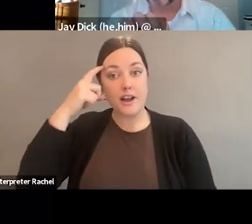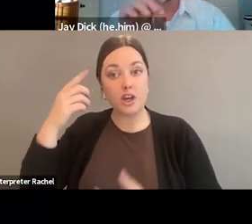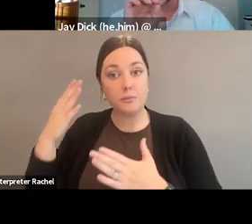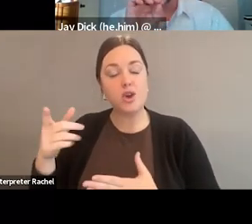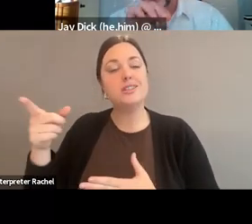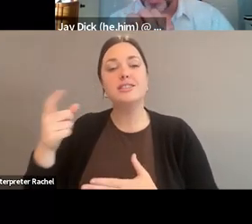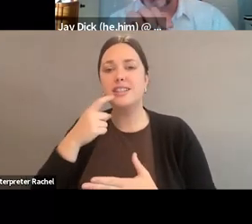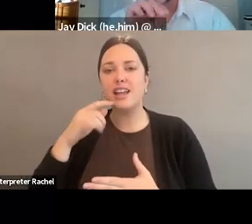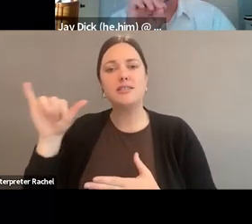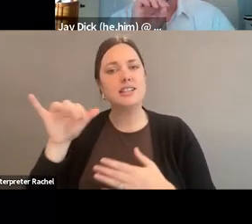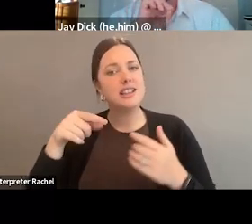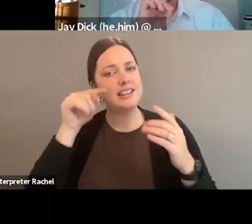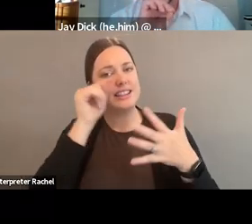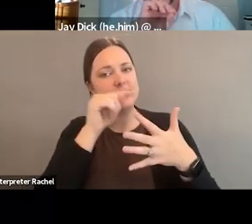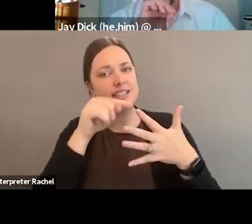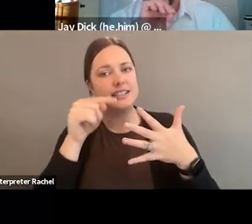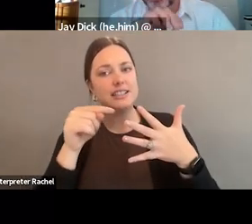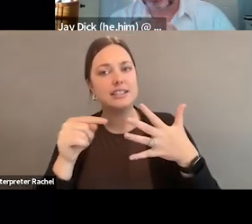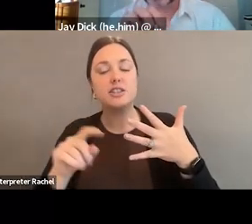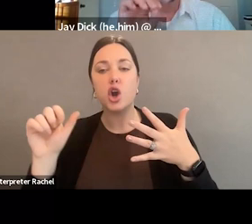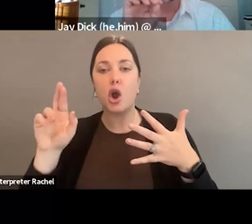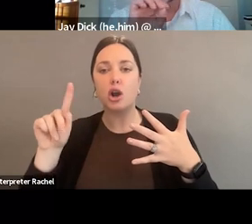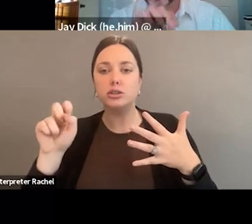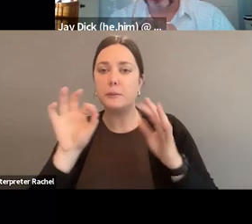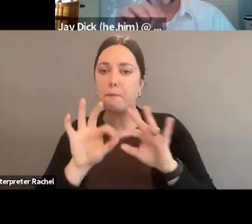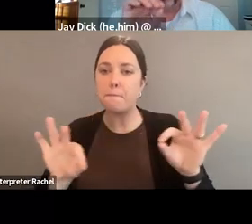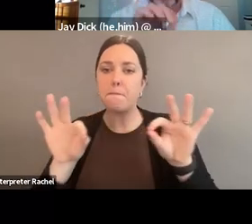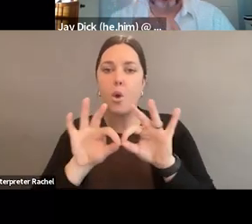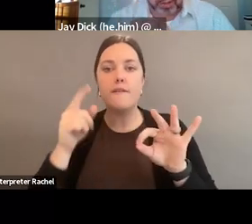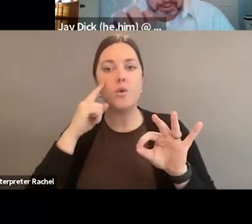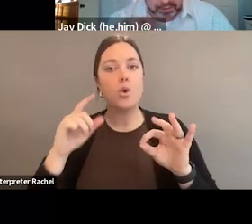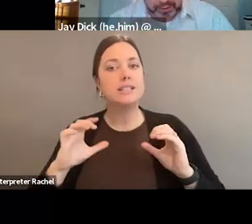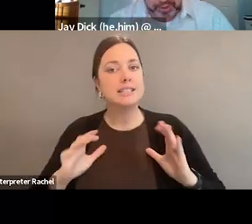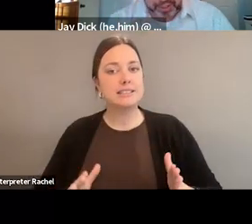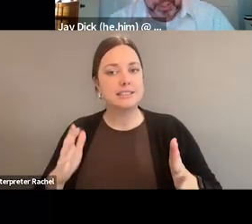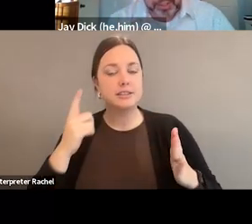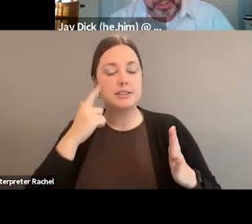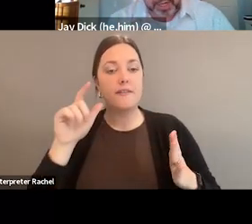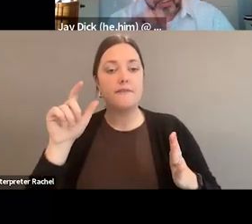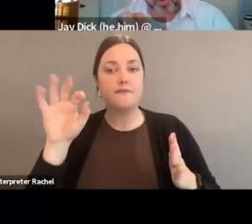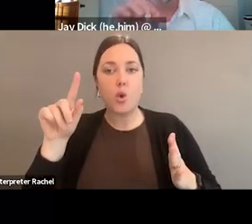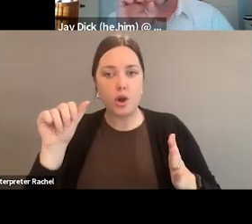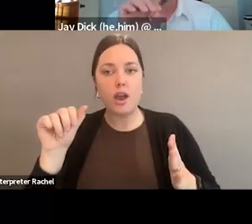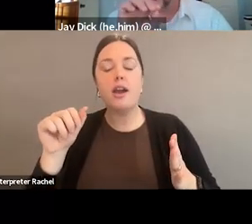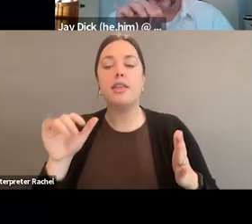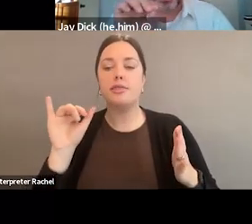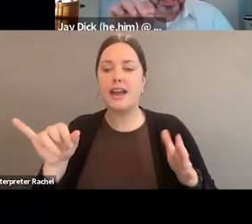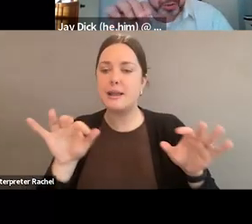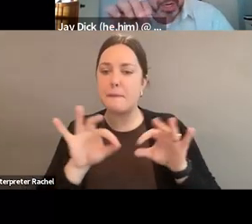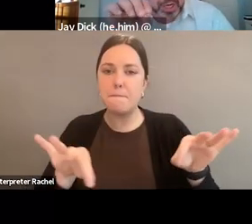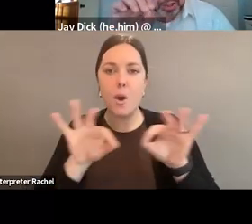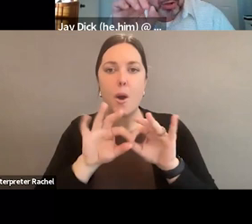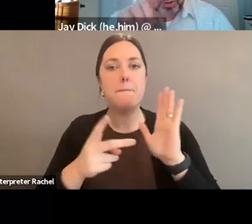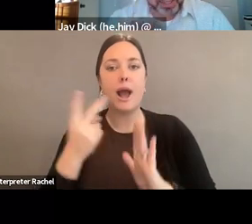said, here's why the arts matter to the citizens of Florida, why it really is an important bipartisan